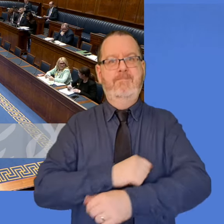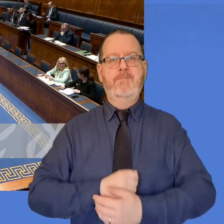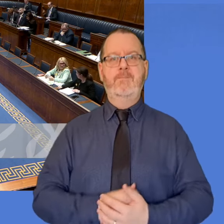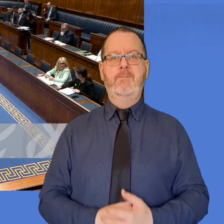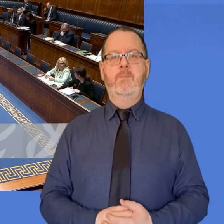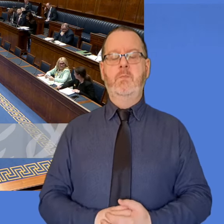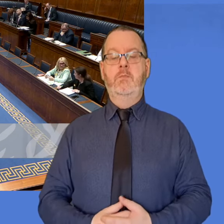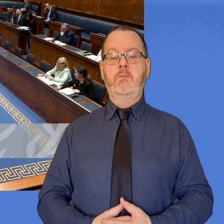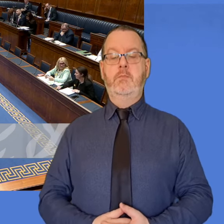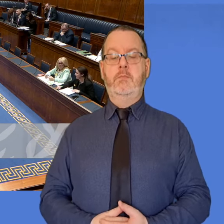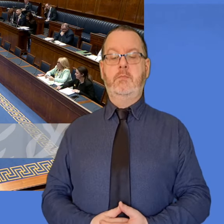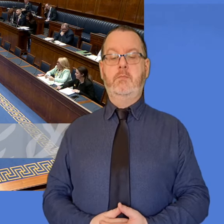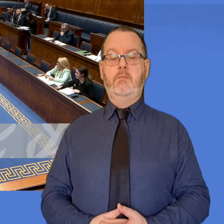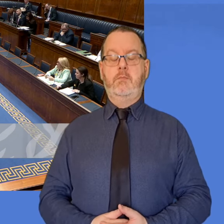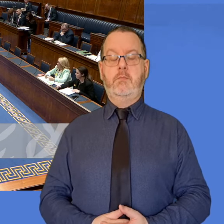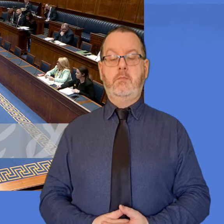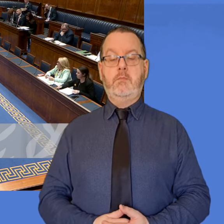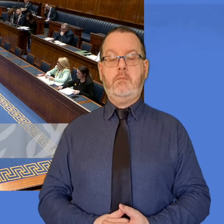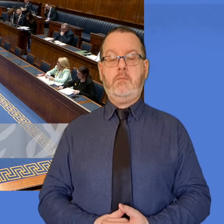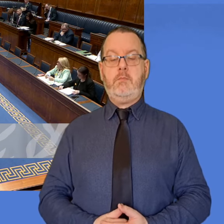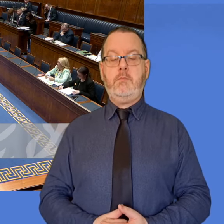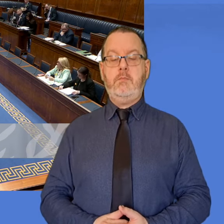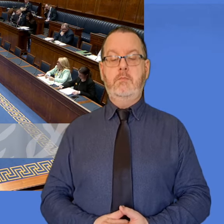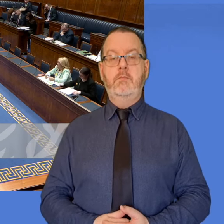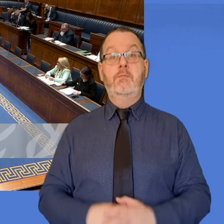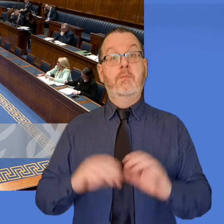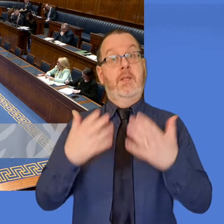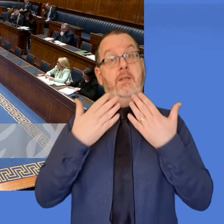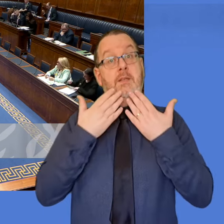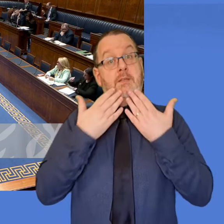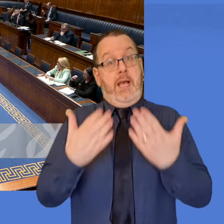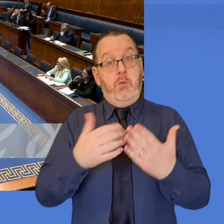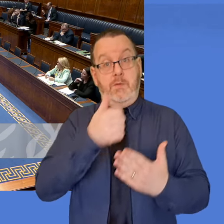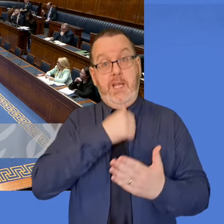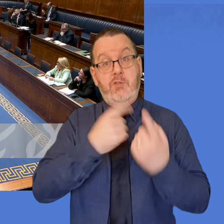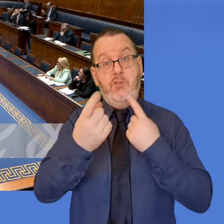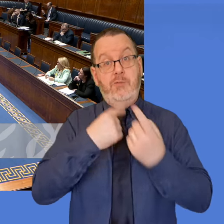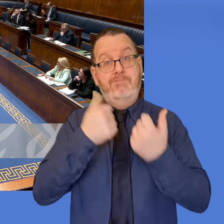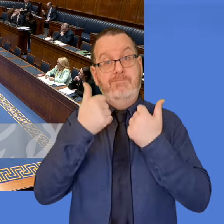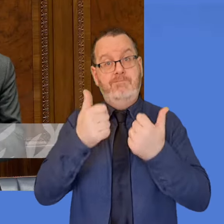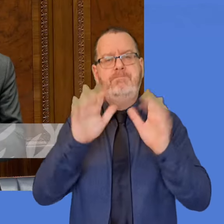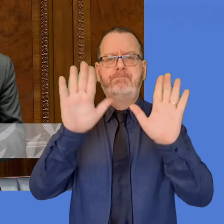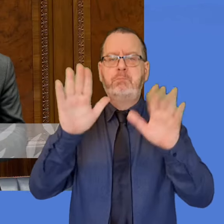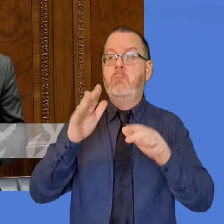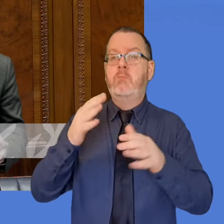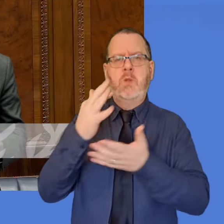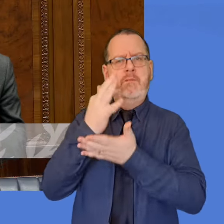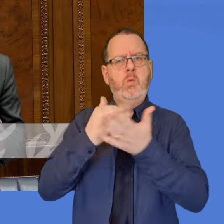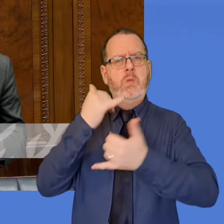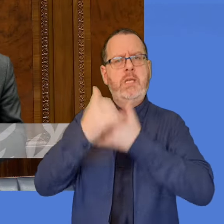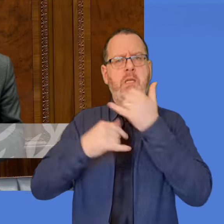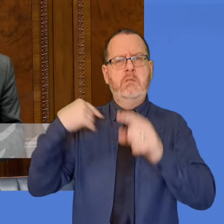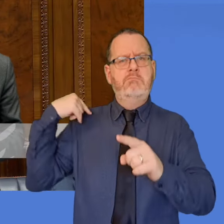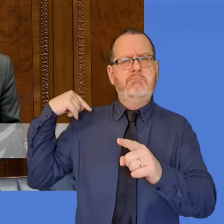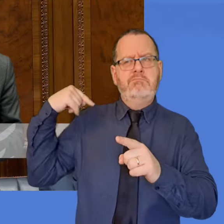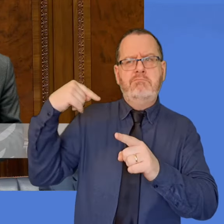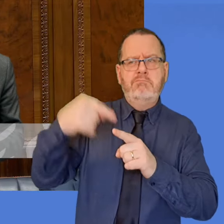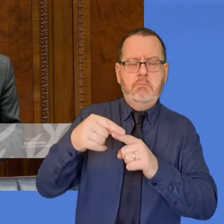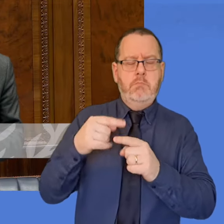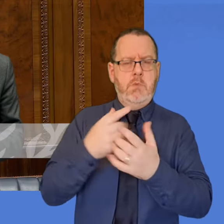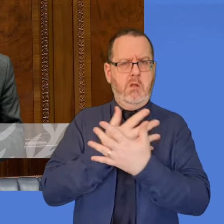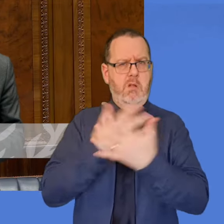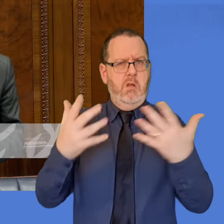Mr Speaker, thank the Minister for his answers. Minister, over the past number of years, there have been several significant flooding